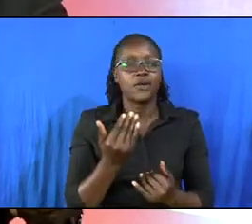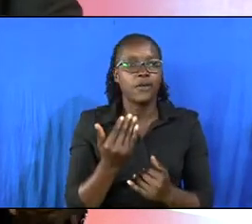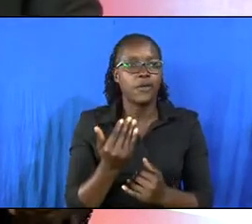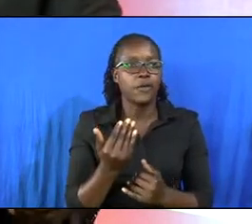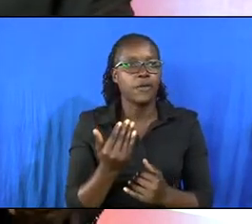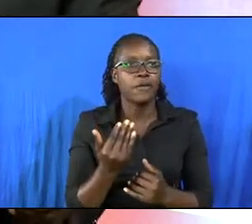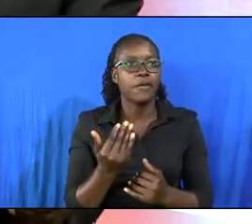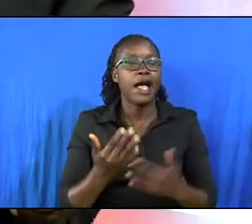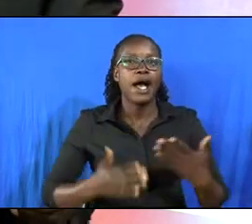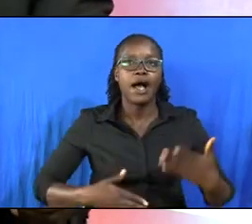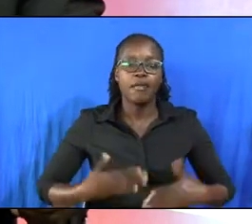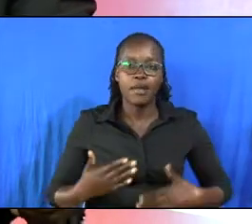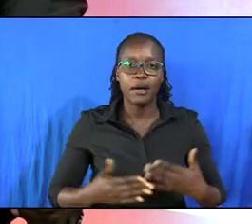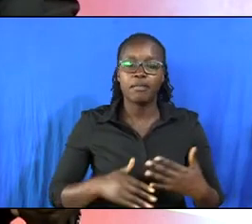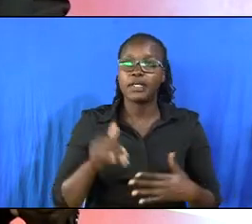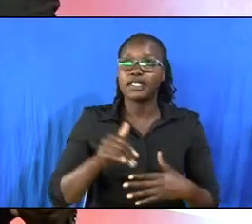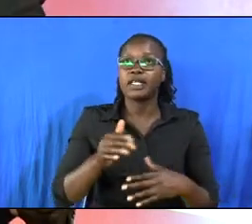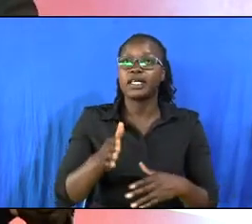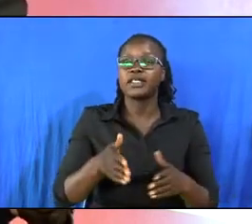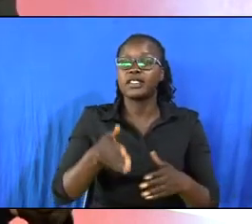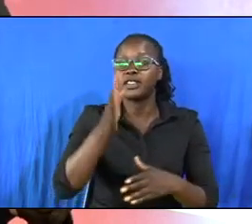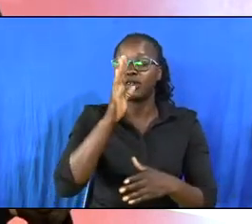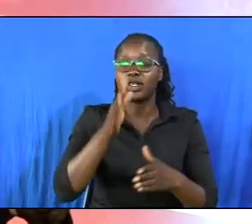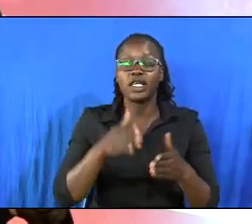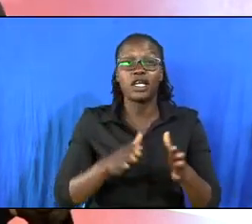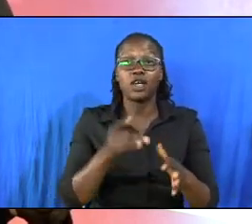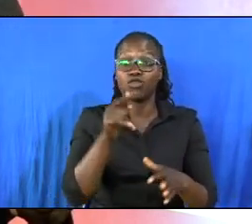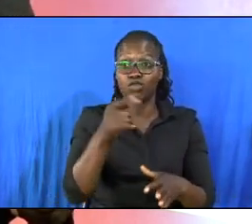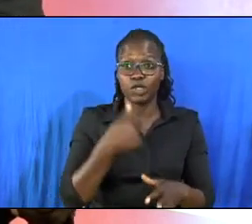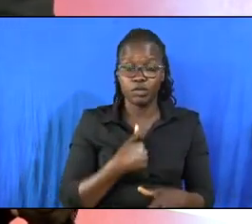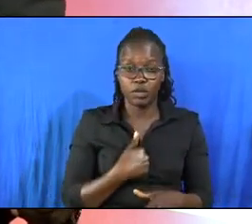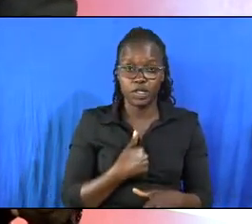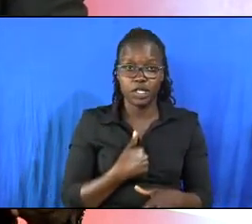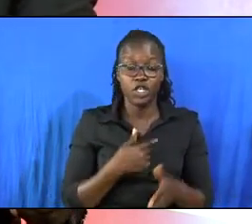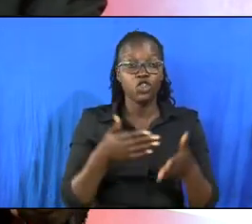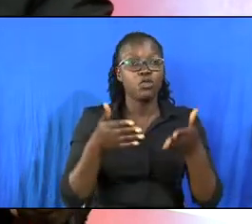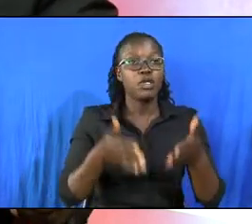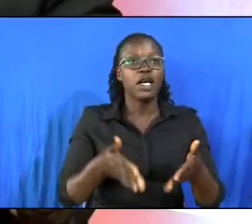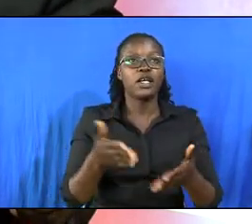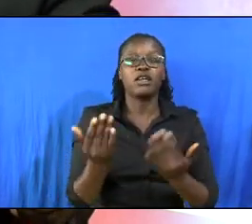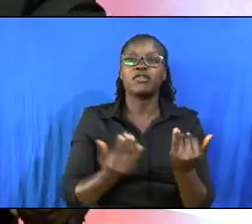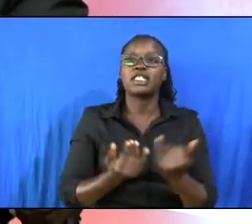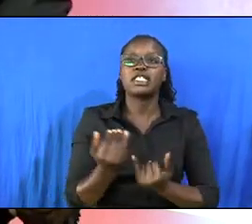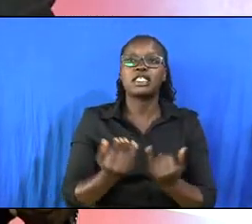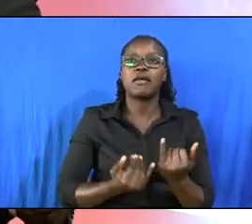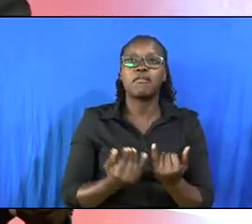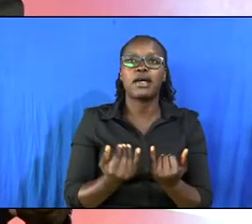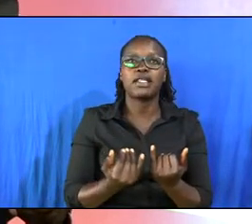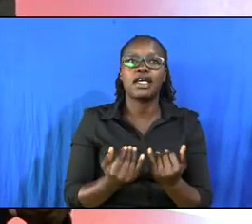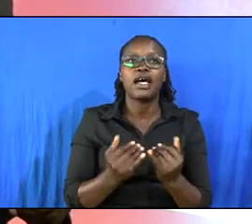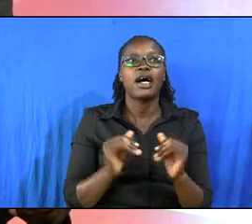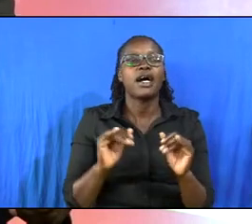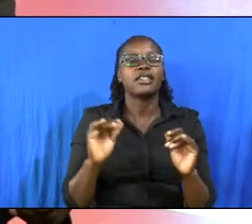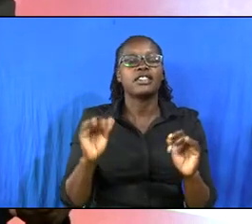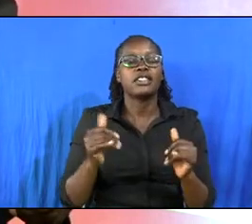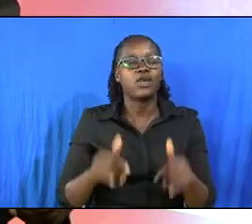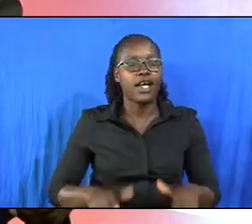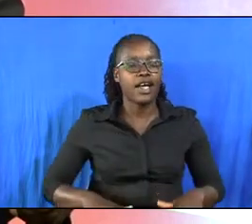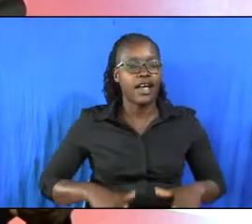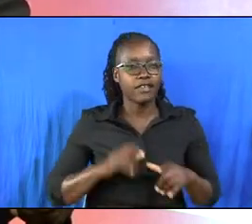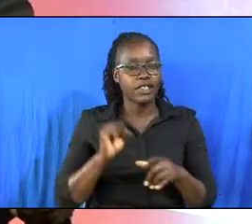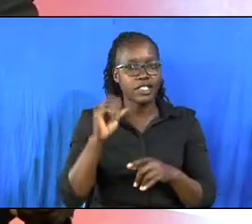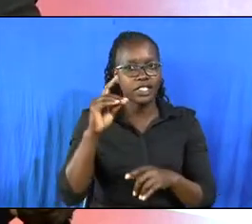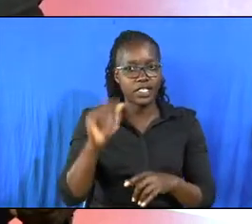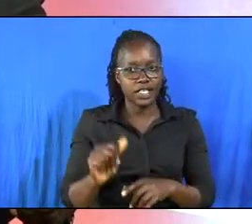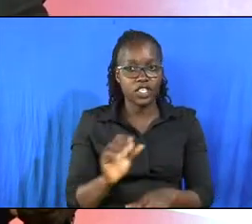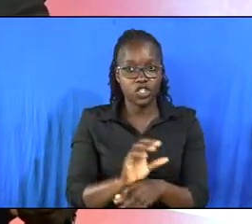glad that god has allowed you and i to be available on this sabbath at new life sda church